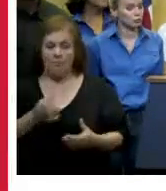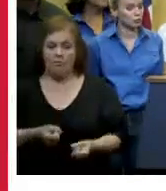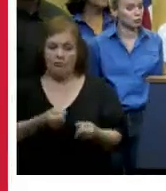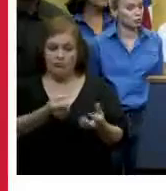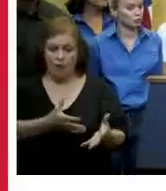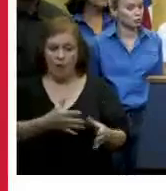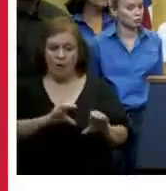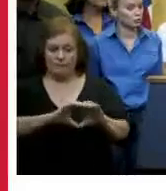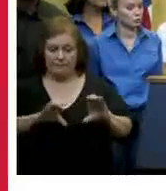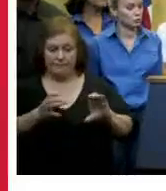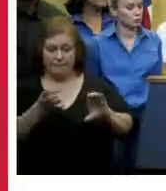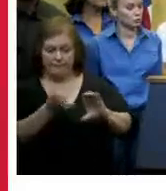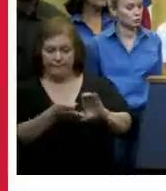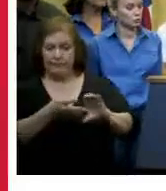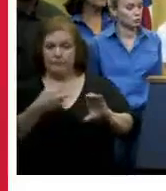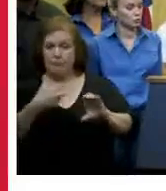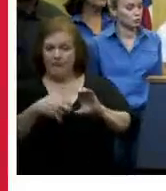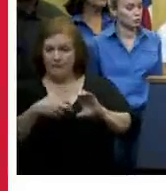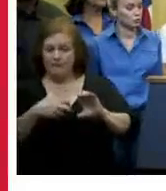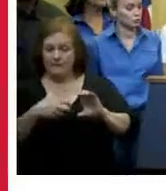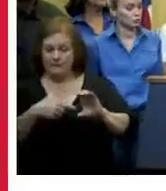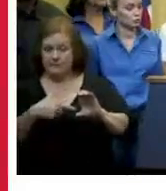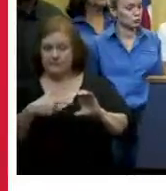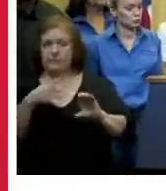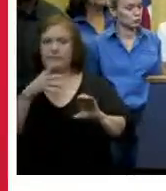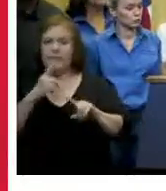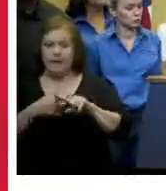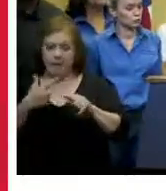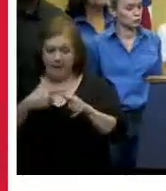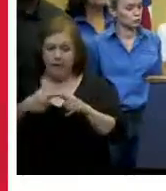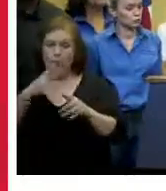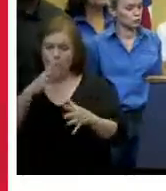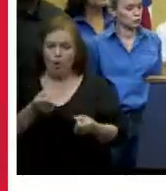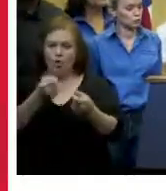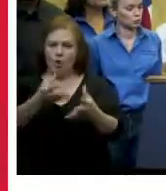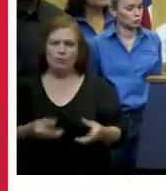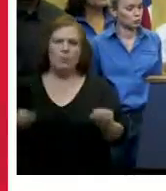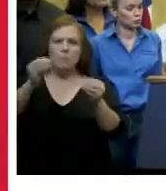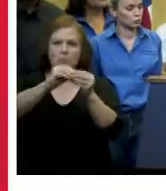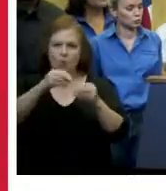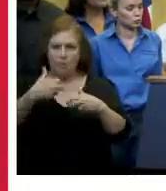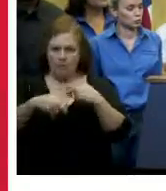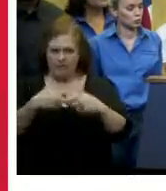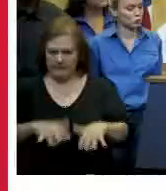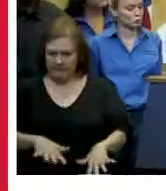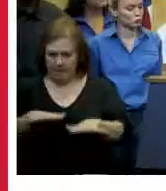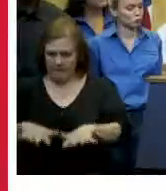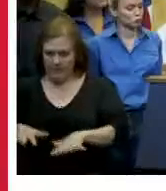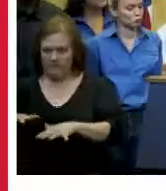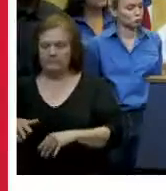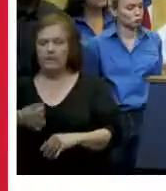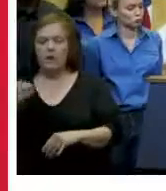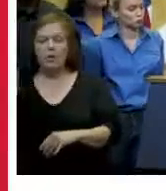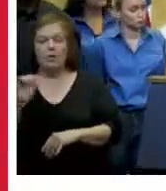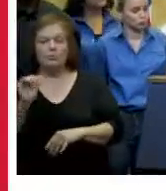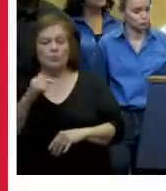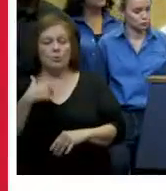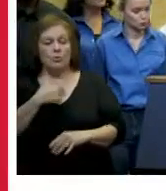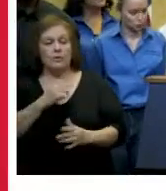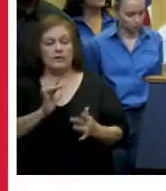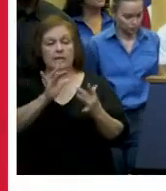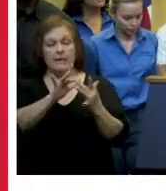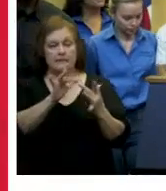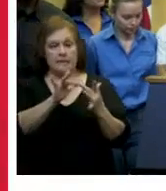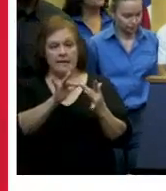and create more problems throughout the city so we have also been in contact with the